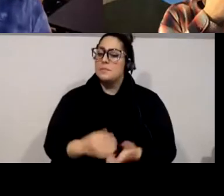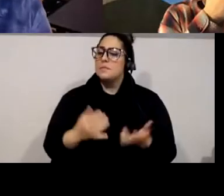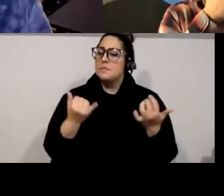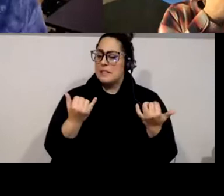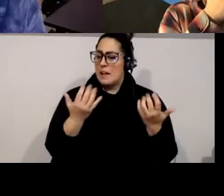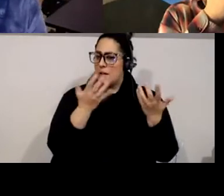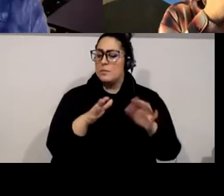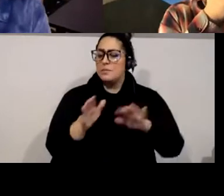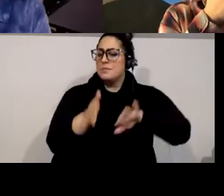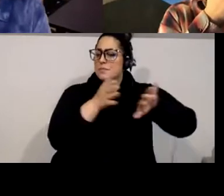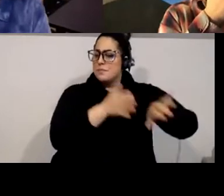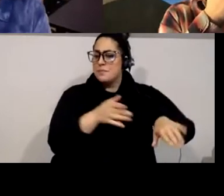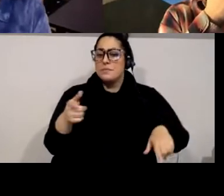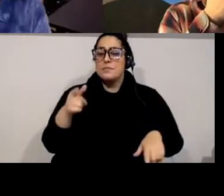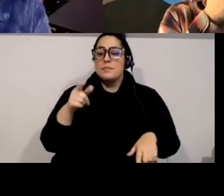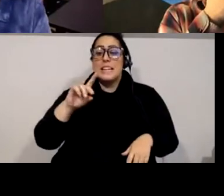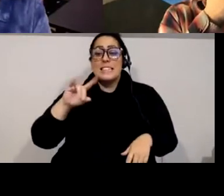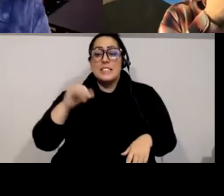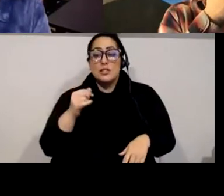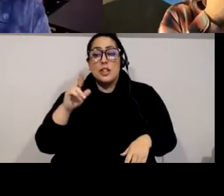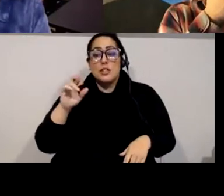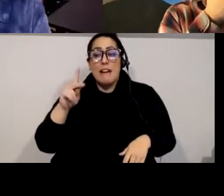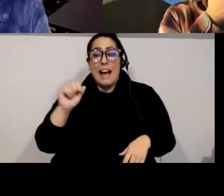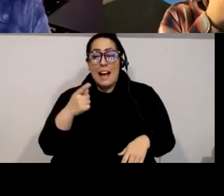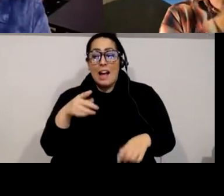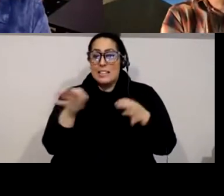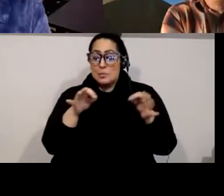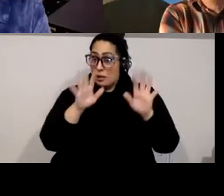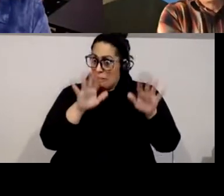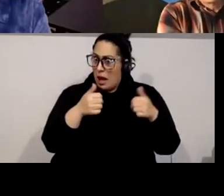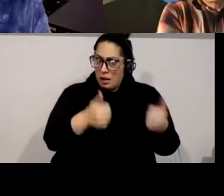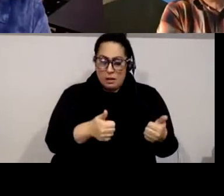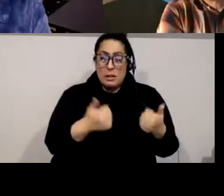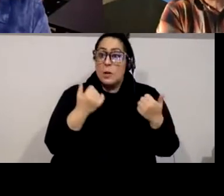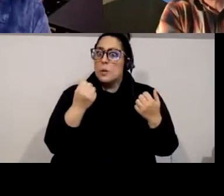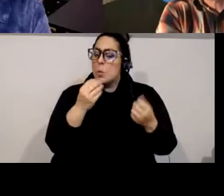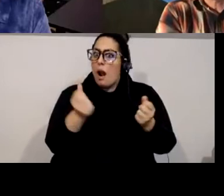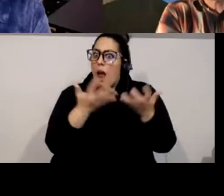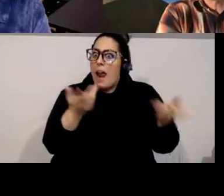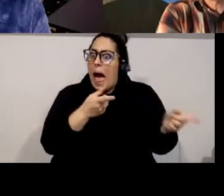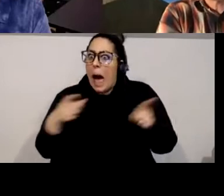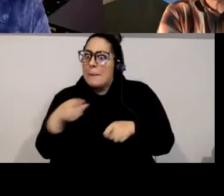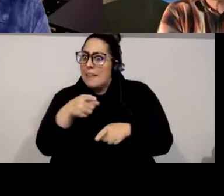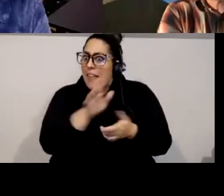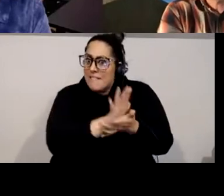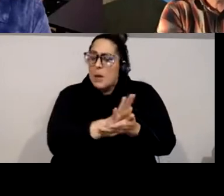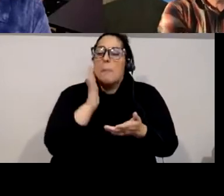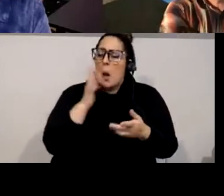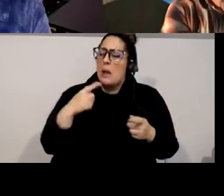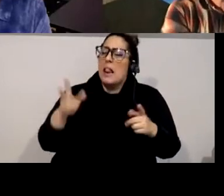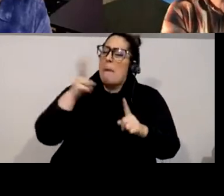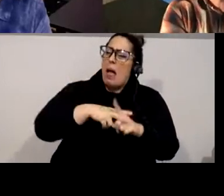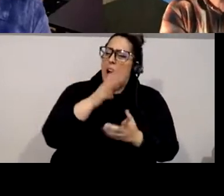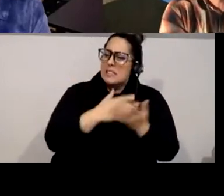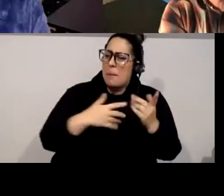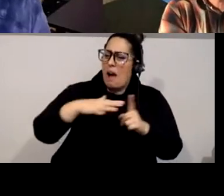great great so there's a lot going on in that video um just to contextualize it a little bit the video